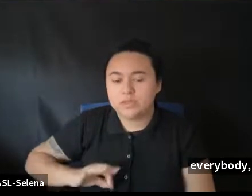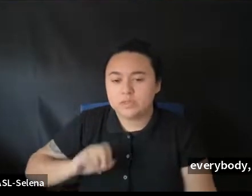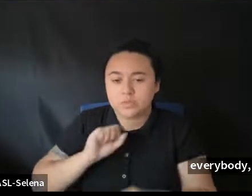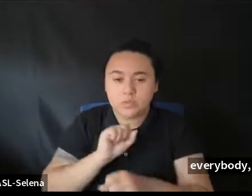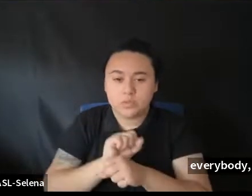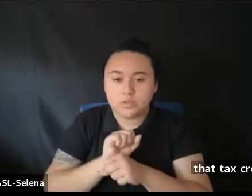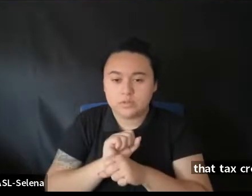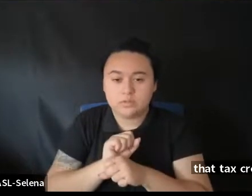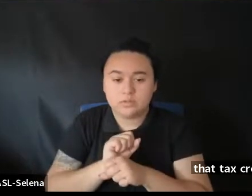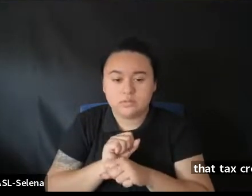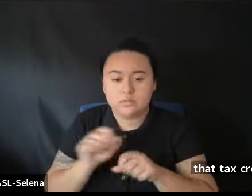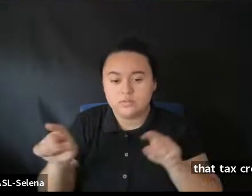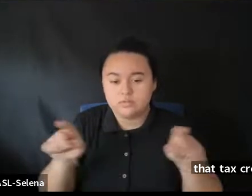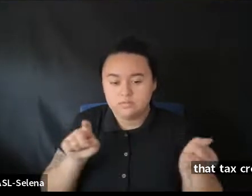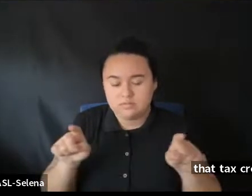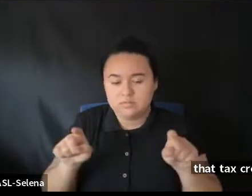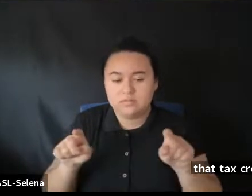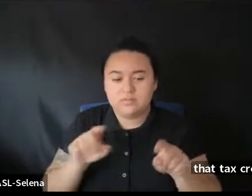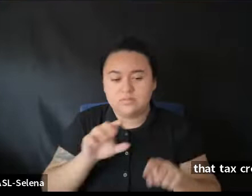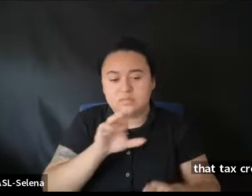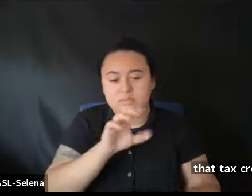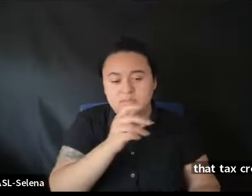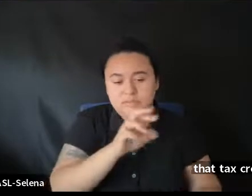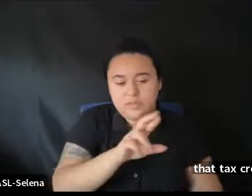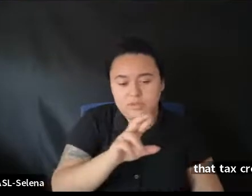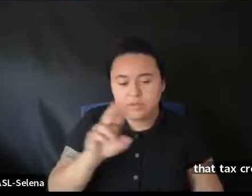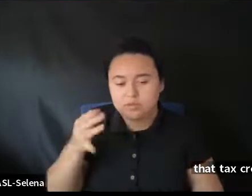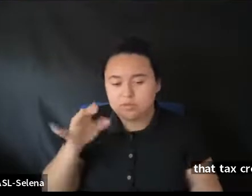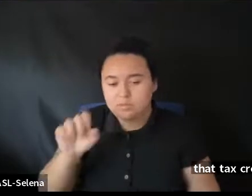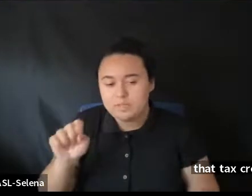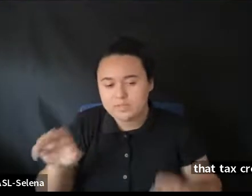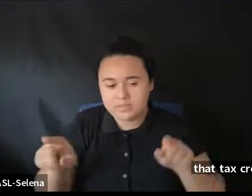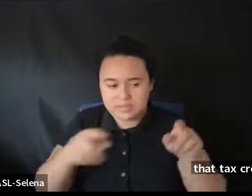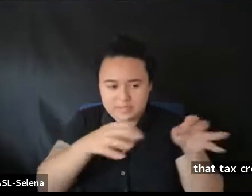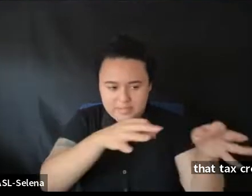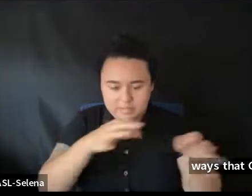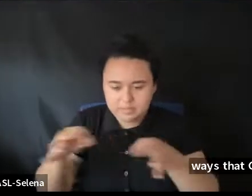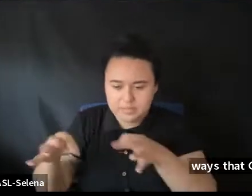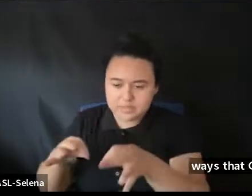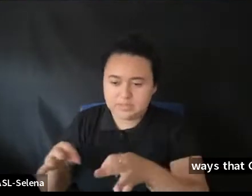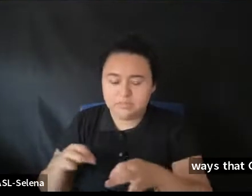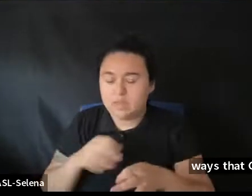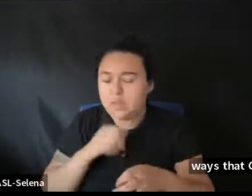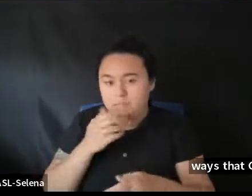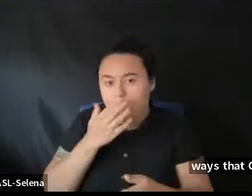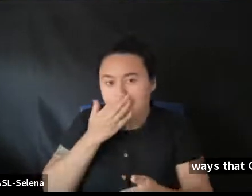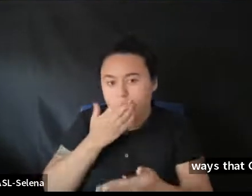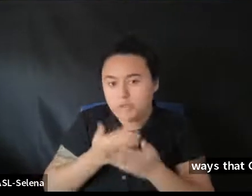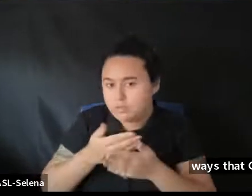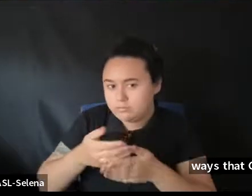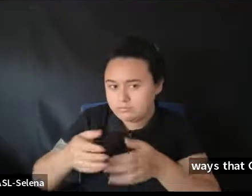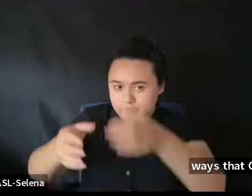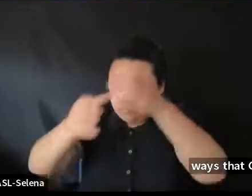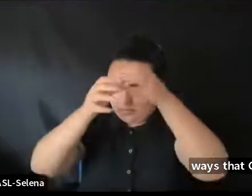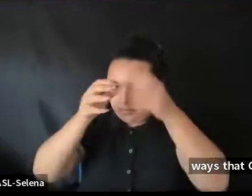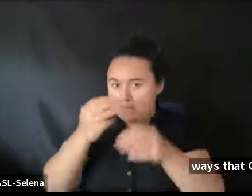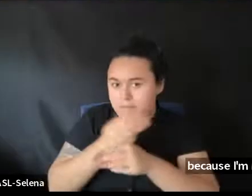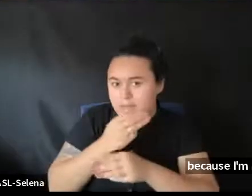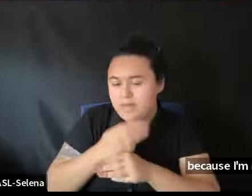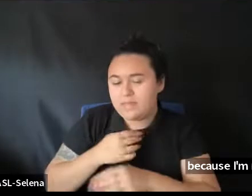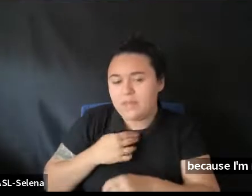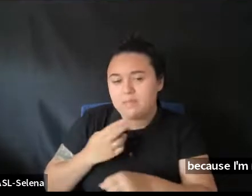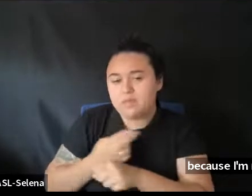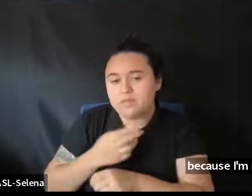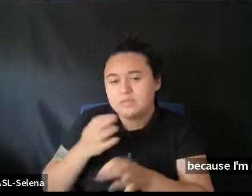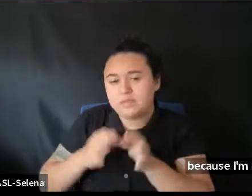and Chris have laid out. And because I'm not good at math, I'm using simple numbers. If I spent a hundred dollars in the state